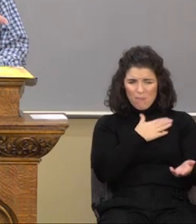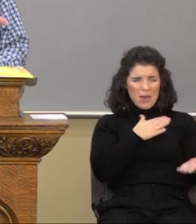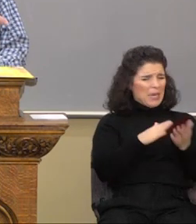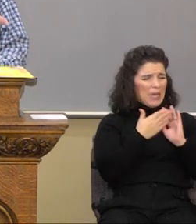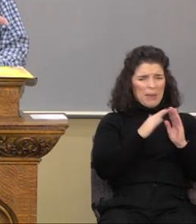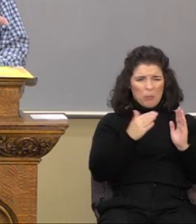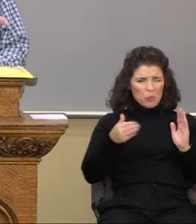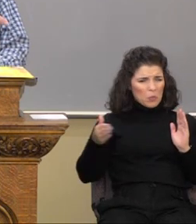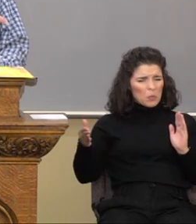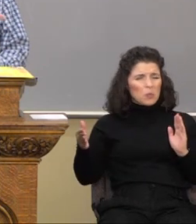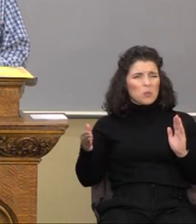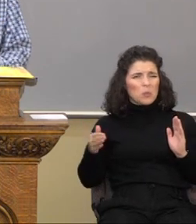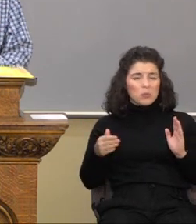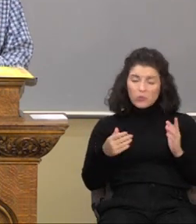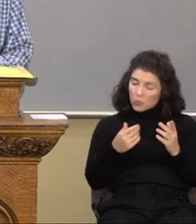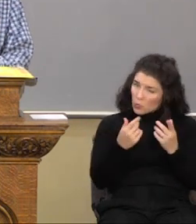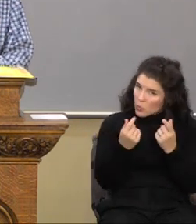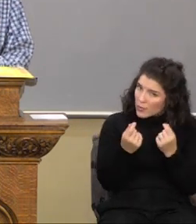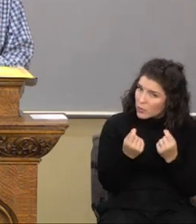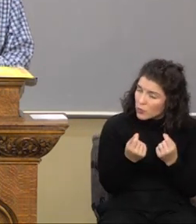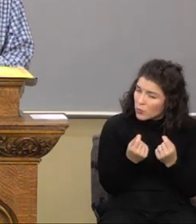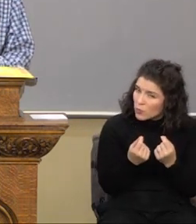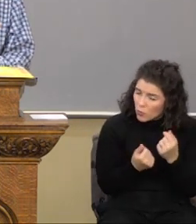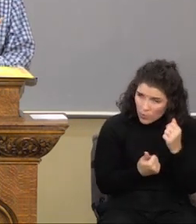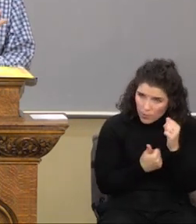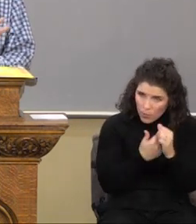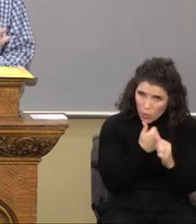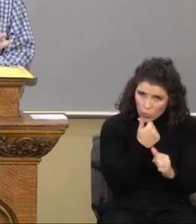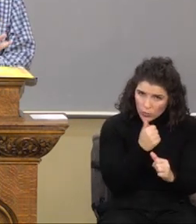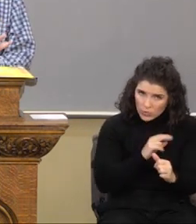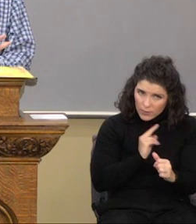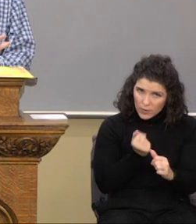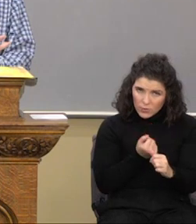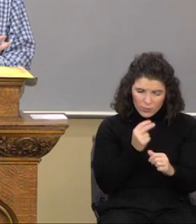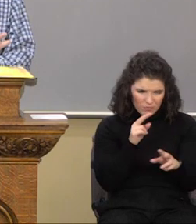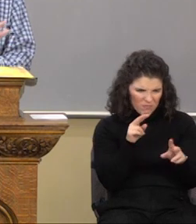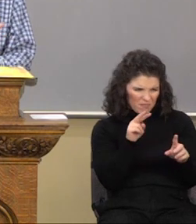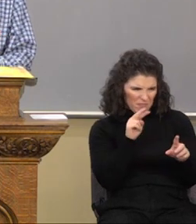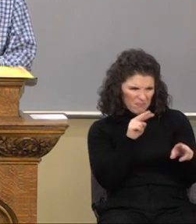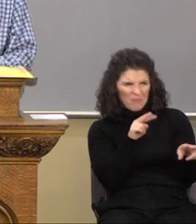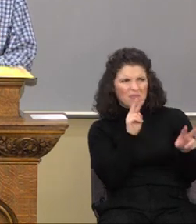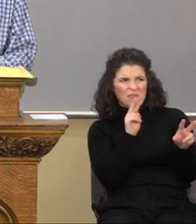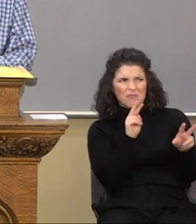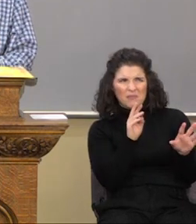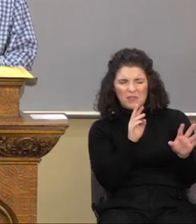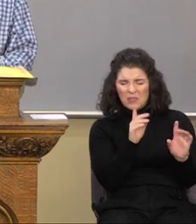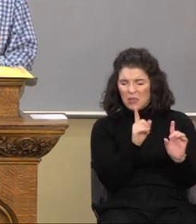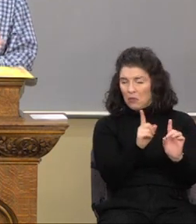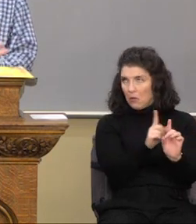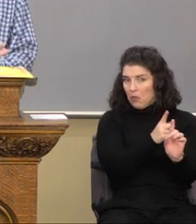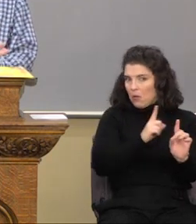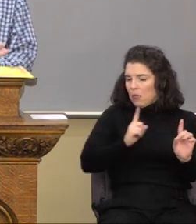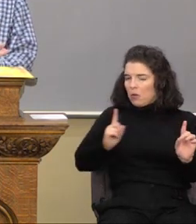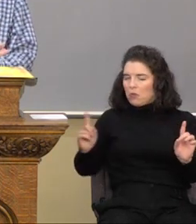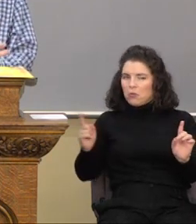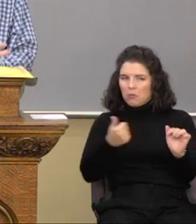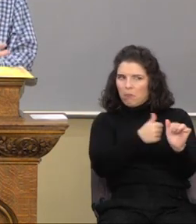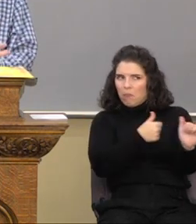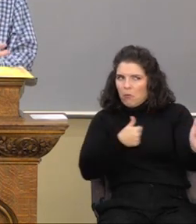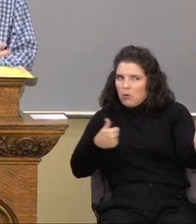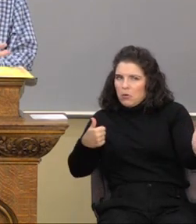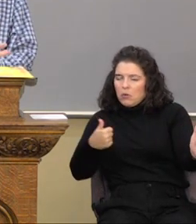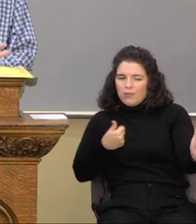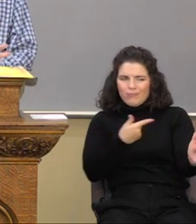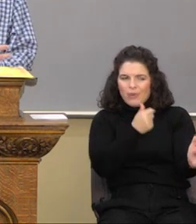So, what did he do? What most of us do when we view the down and outers and so on and so forth, is that guy my neighbor?